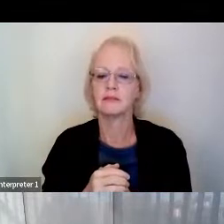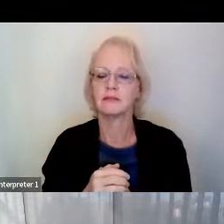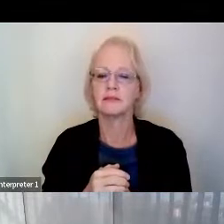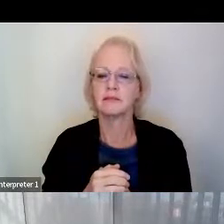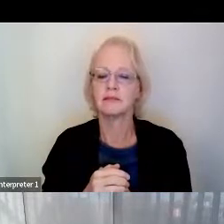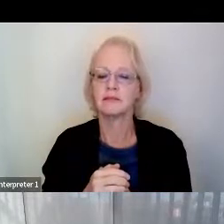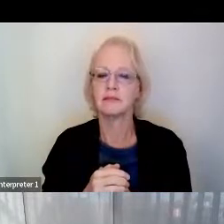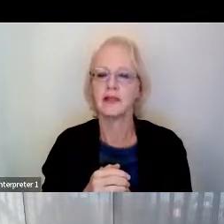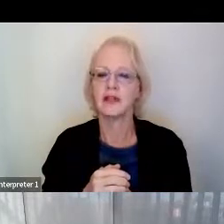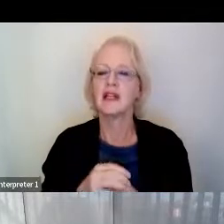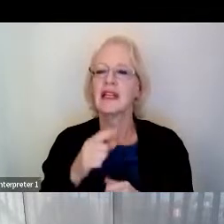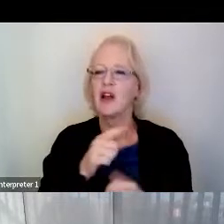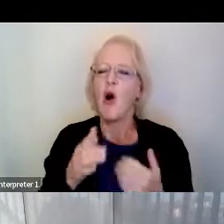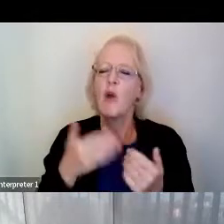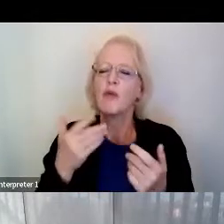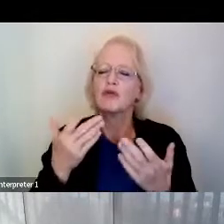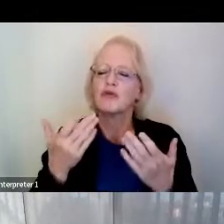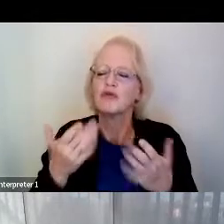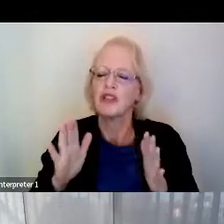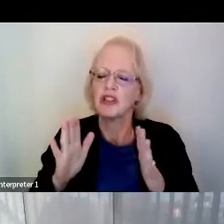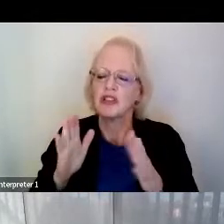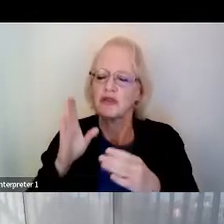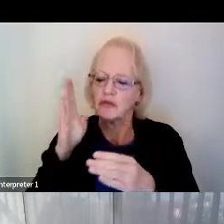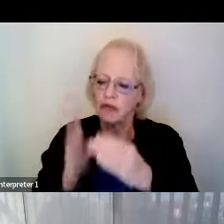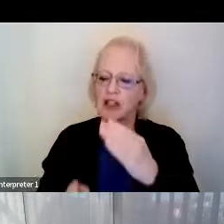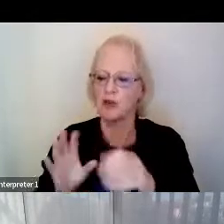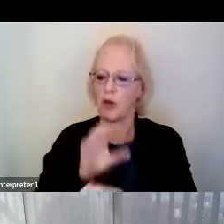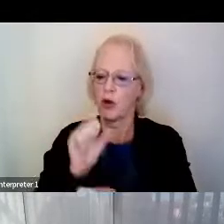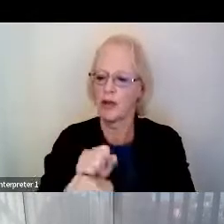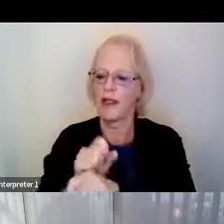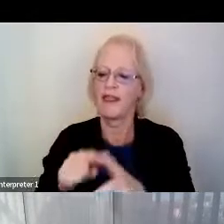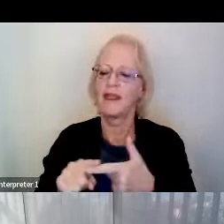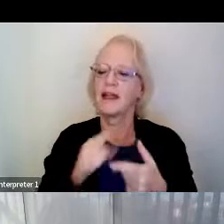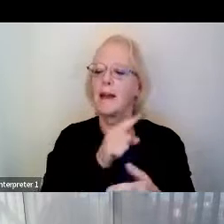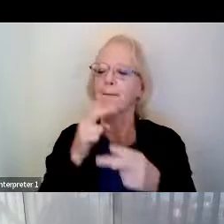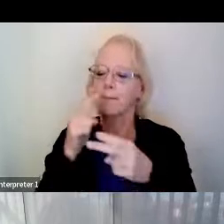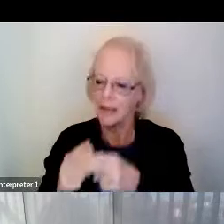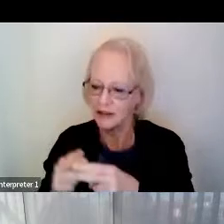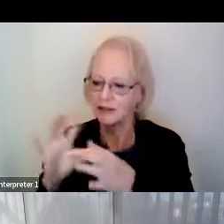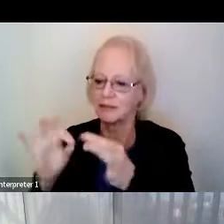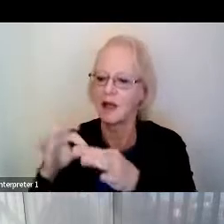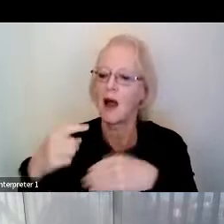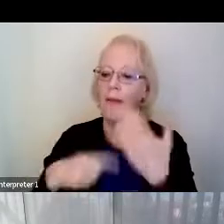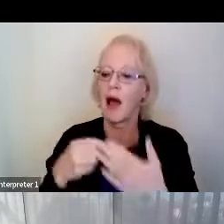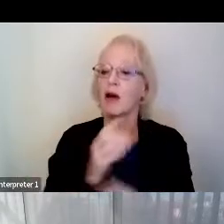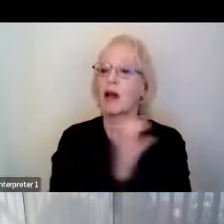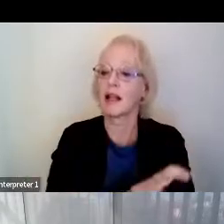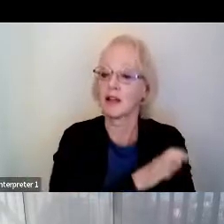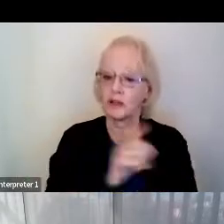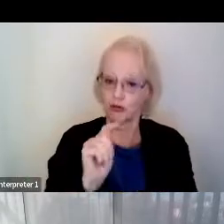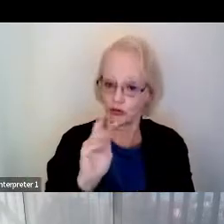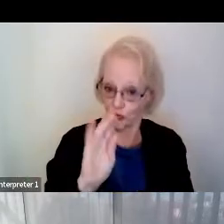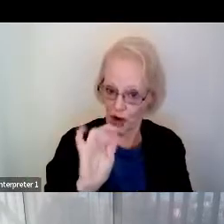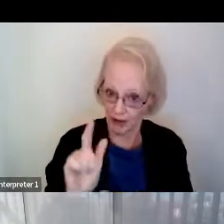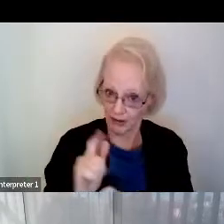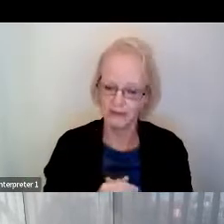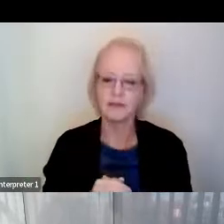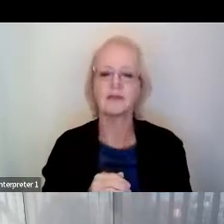He was about to end the appointment when he talked to me about this clinical trial, which was about to start, he said, in the month of August.